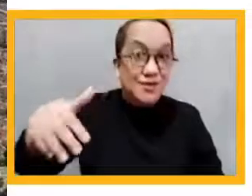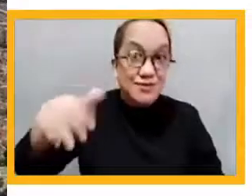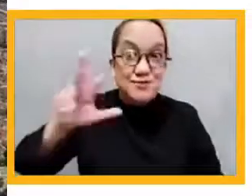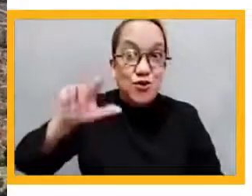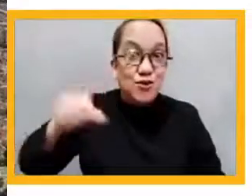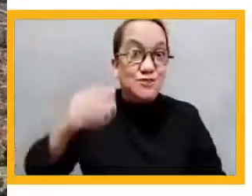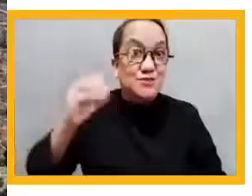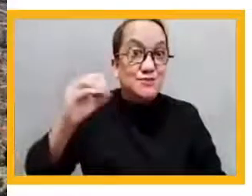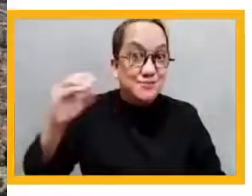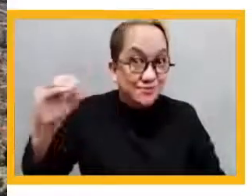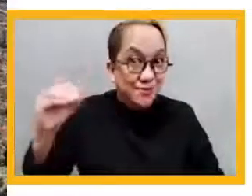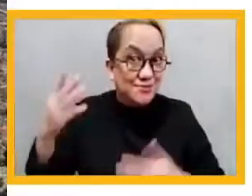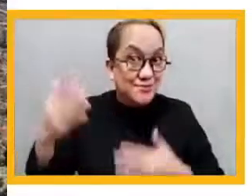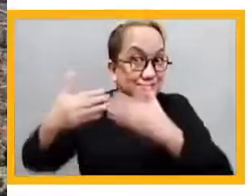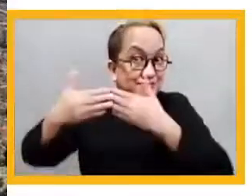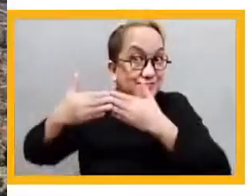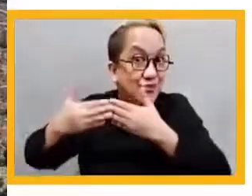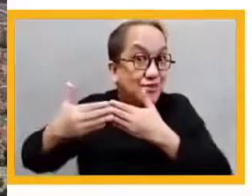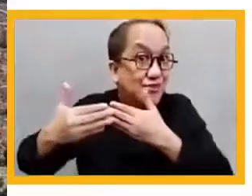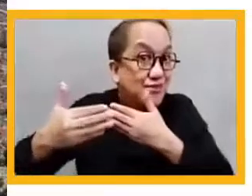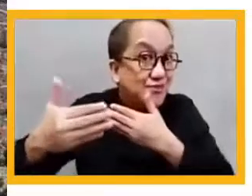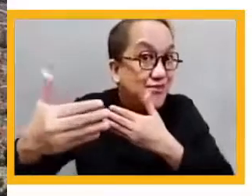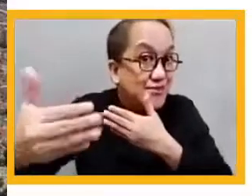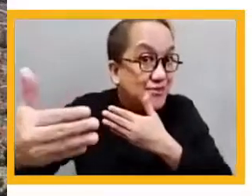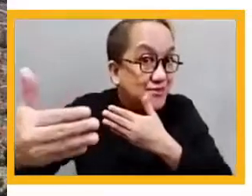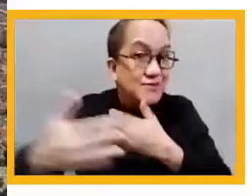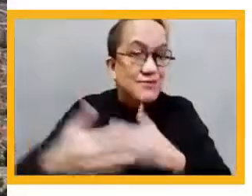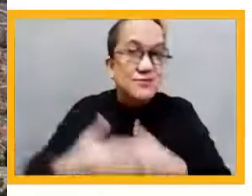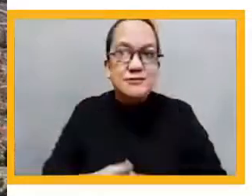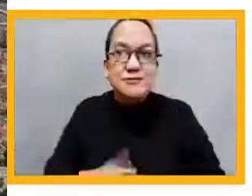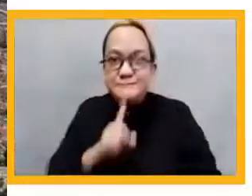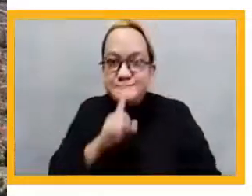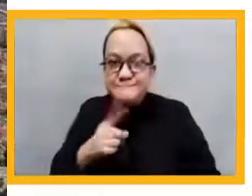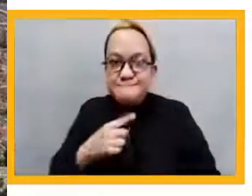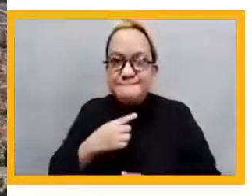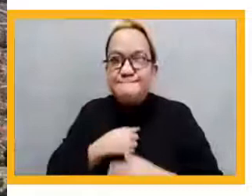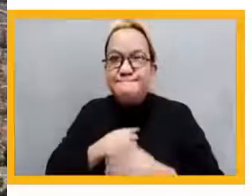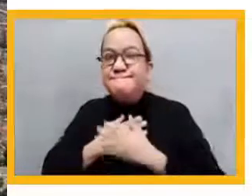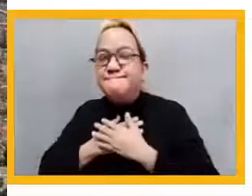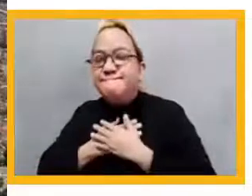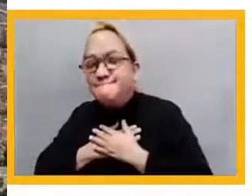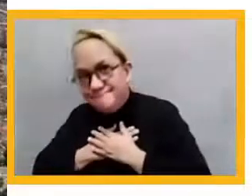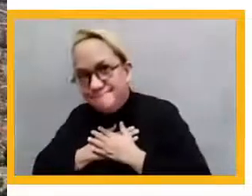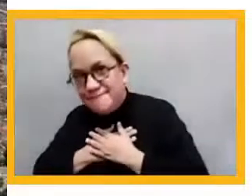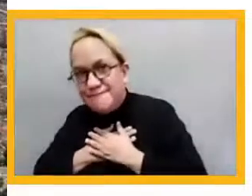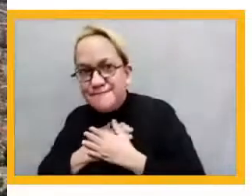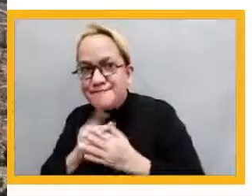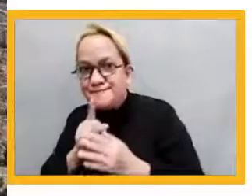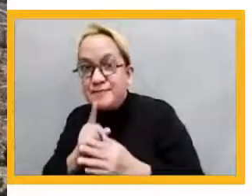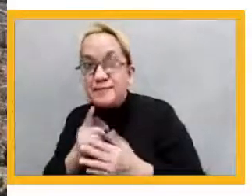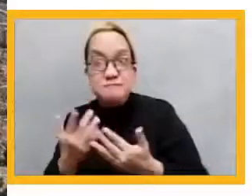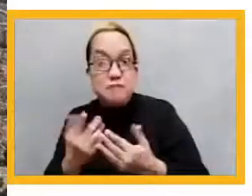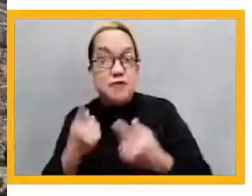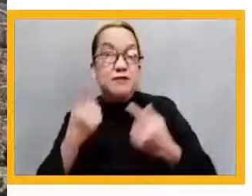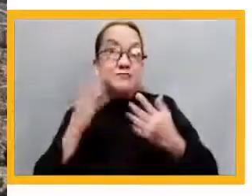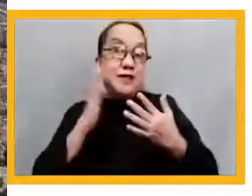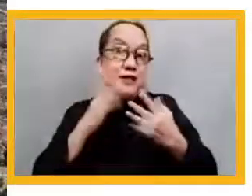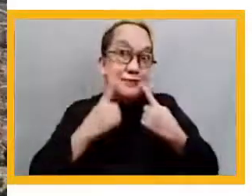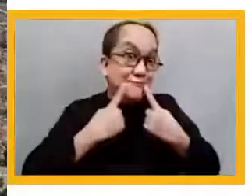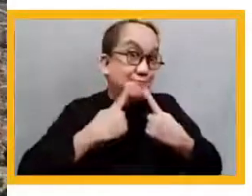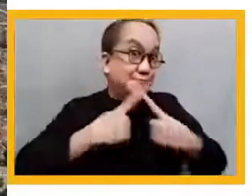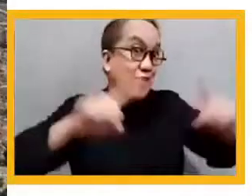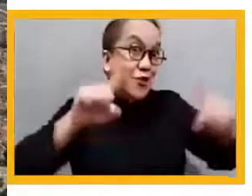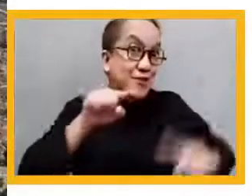bit the story of Cinderella, but I think the most important thing is that we had to think systemically from the